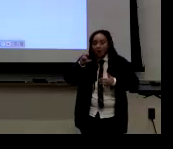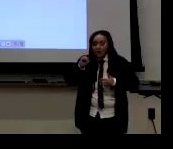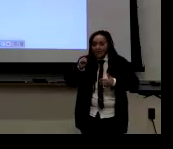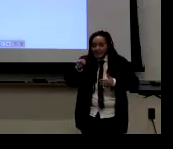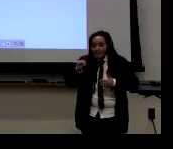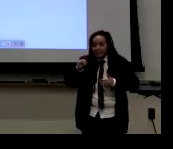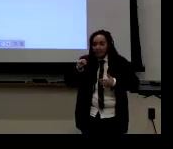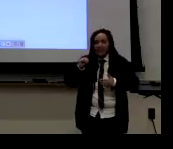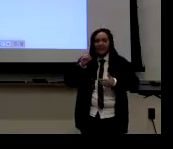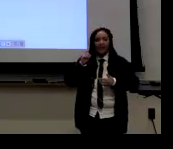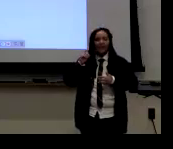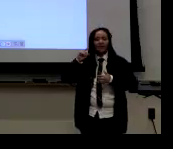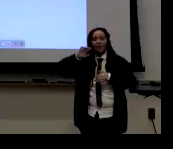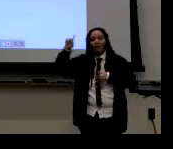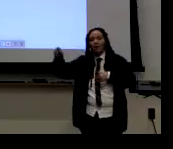colorism.